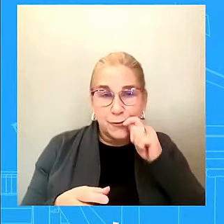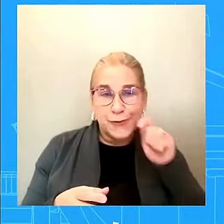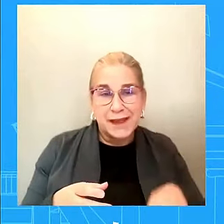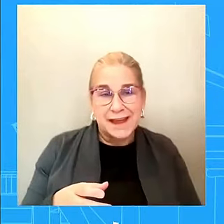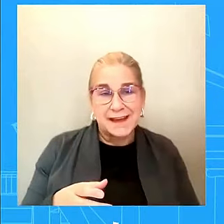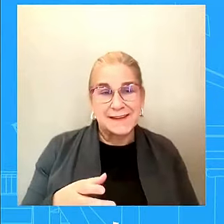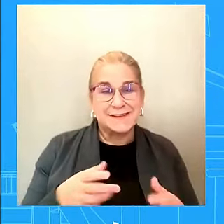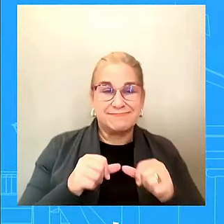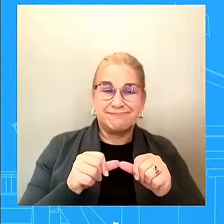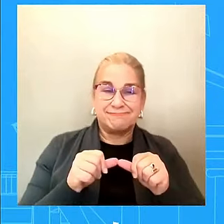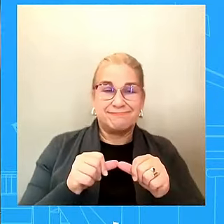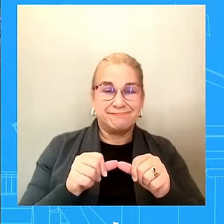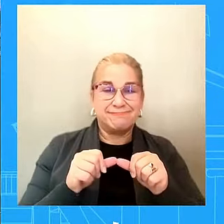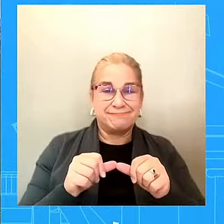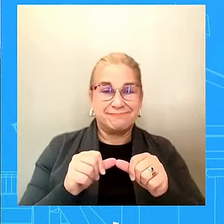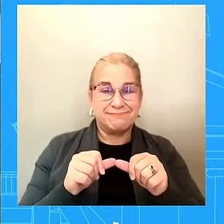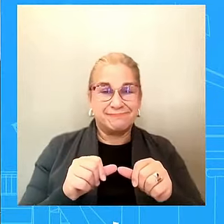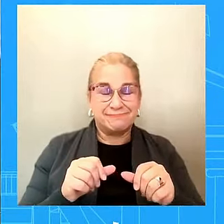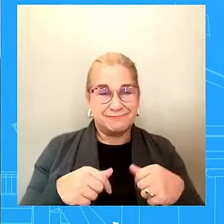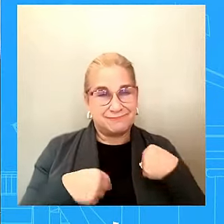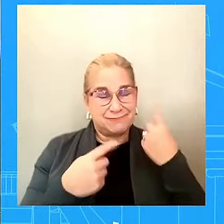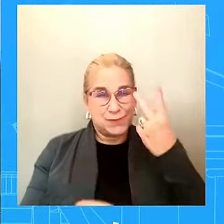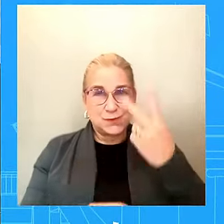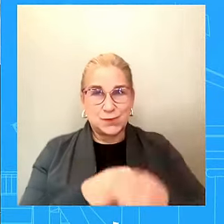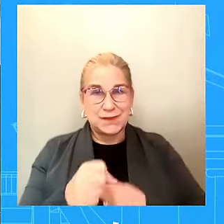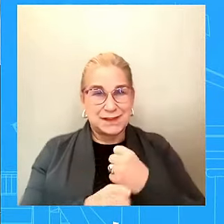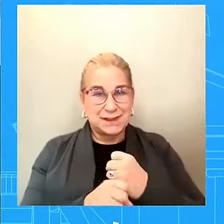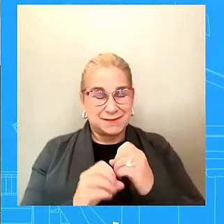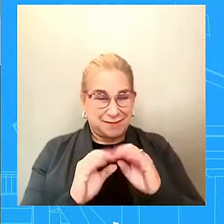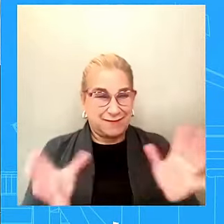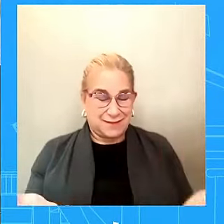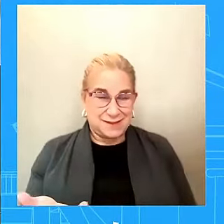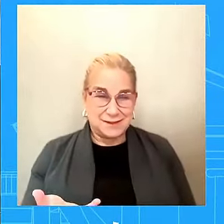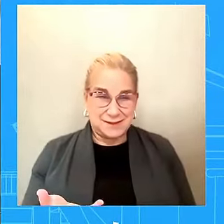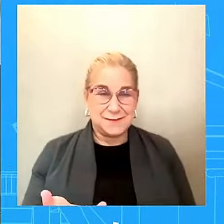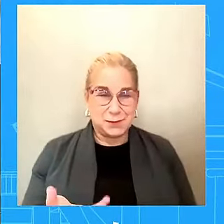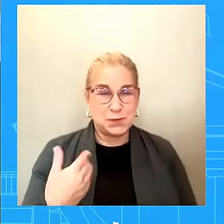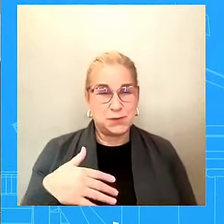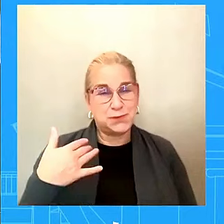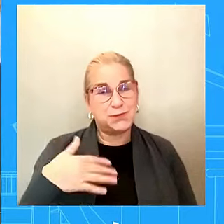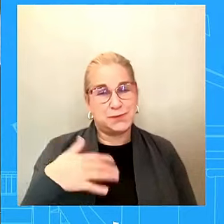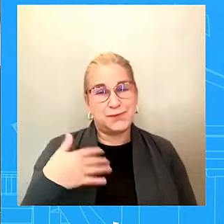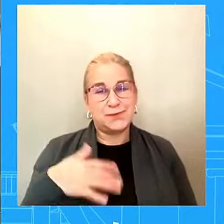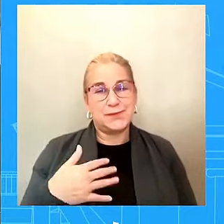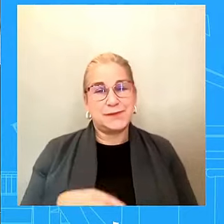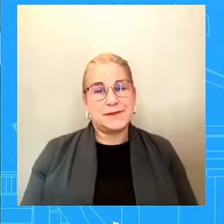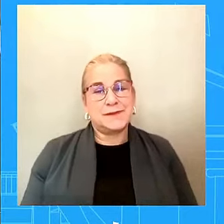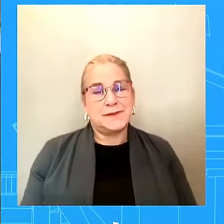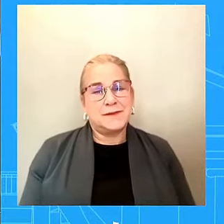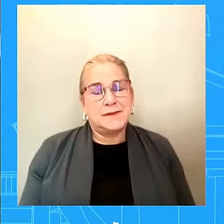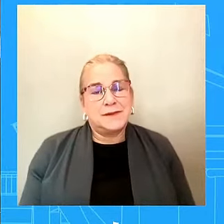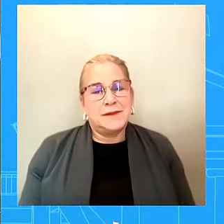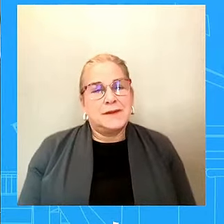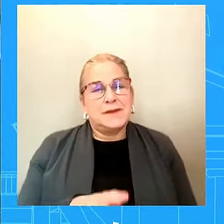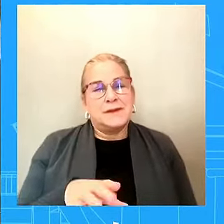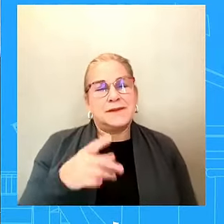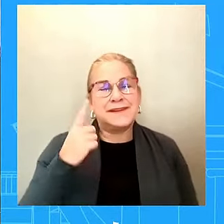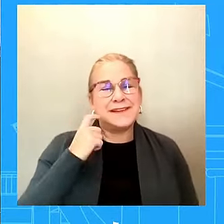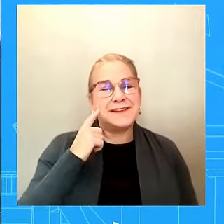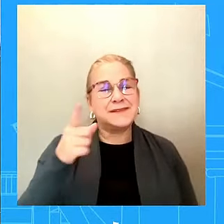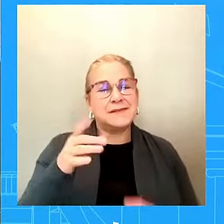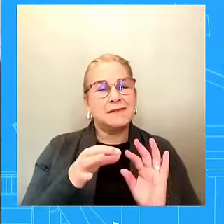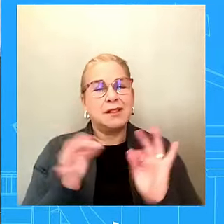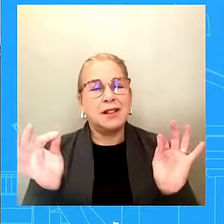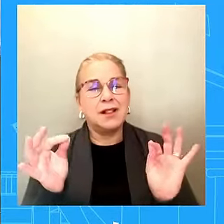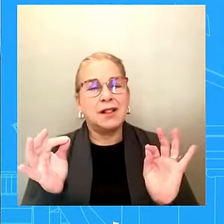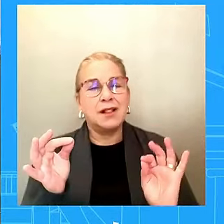two years now. And just, uh, the last one, you were announcing international trips, uh, for the next, uh, few months. Is, uh, President Biden going to Brazil